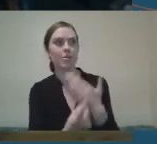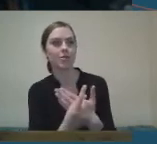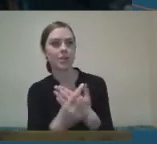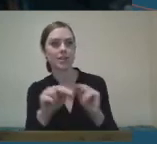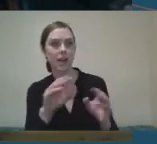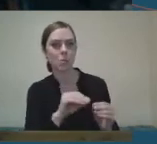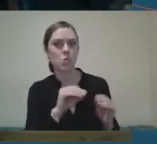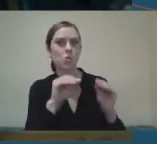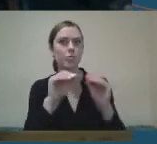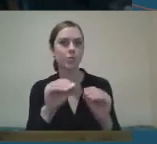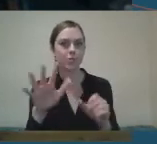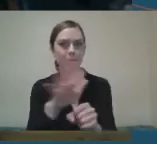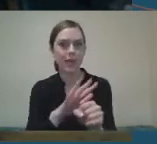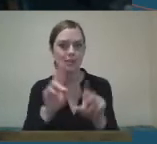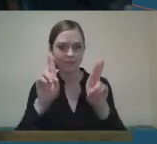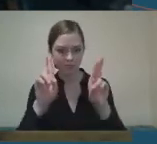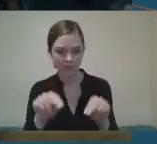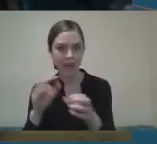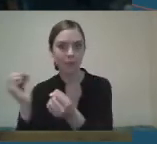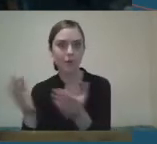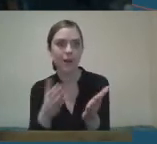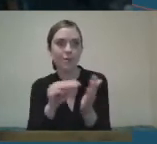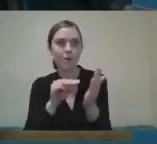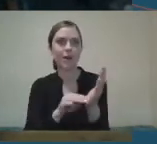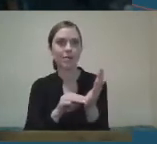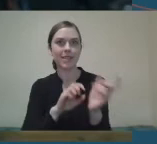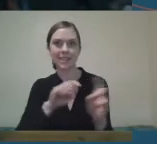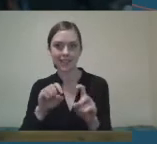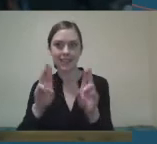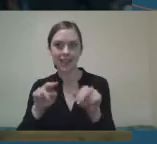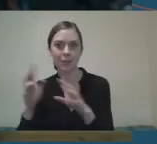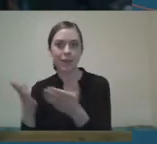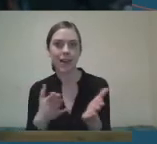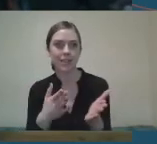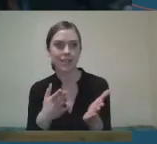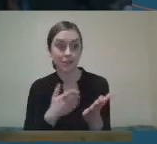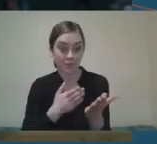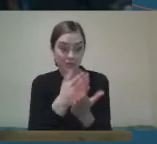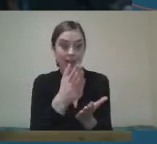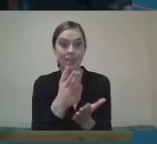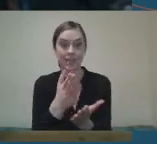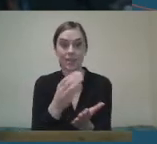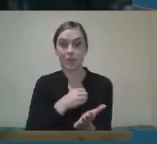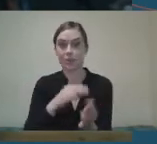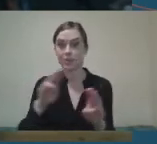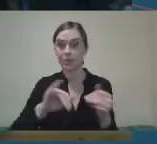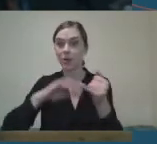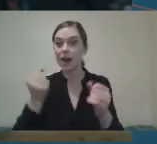where we would be able to provide that program directly to people with disabilities